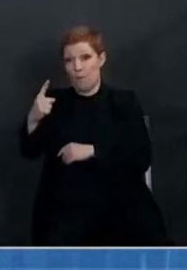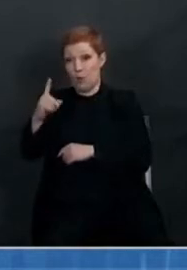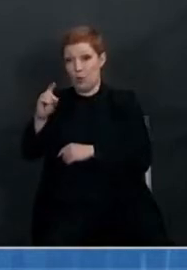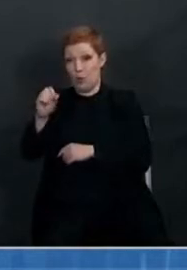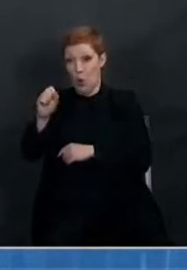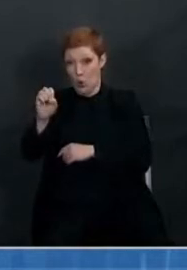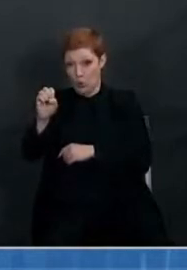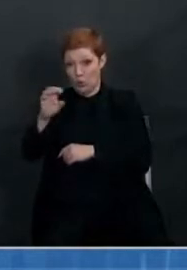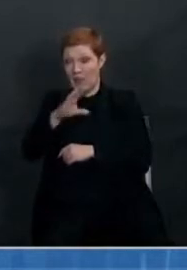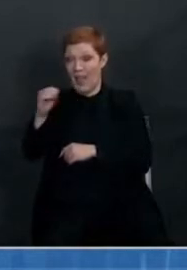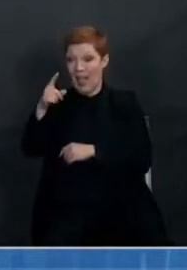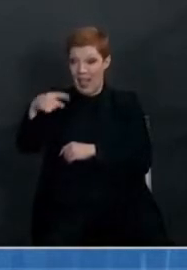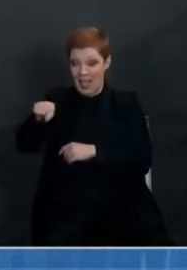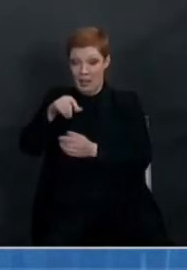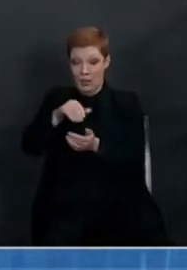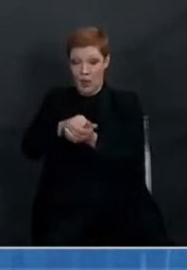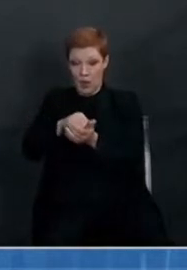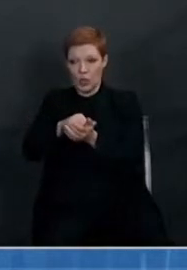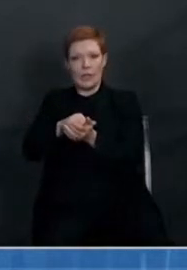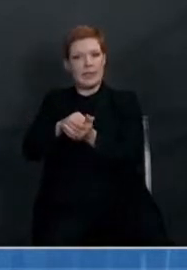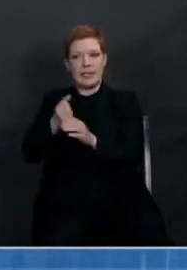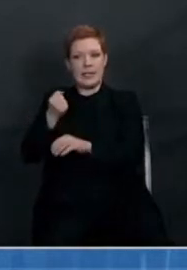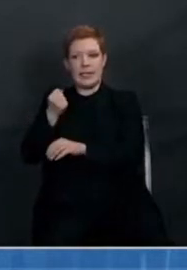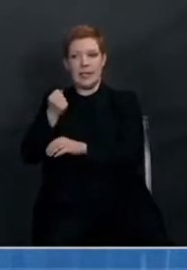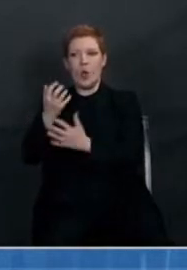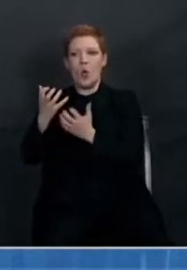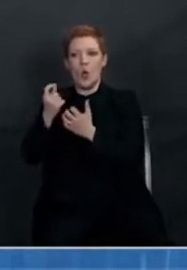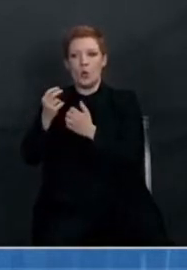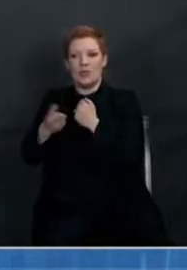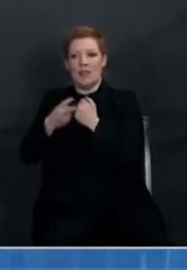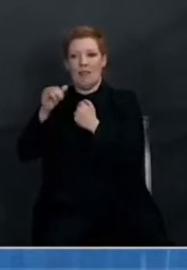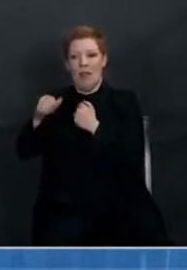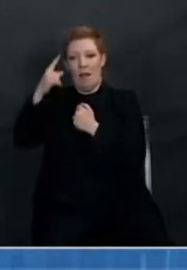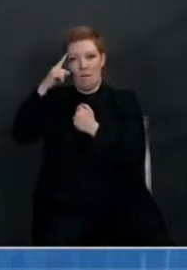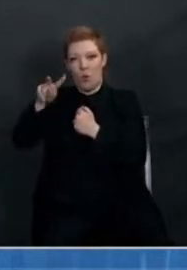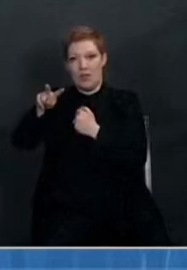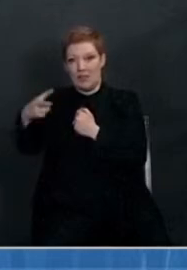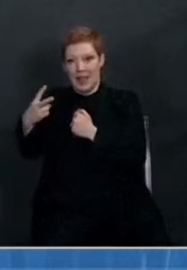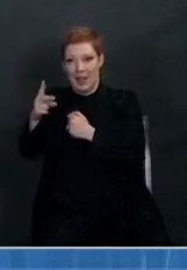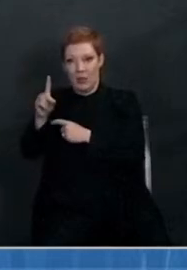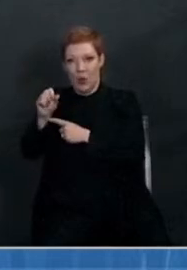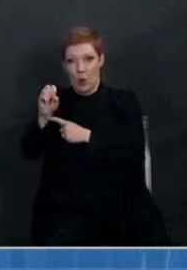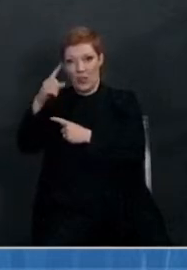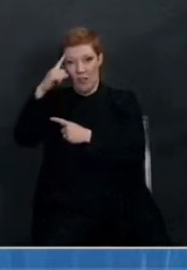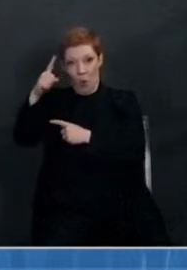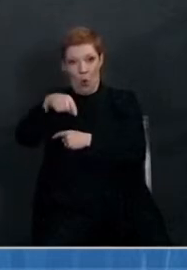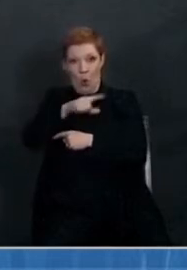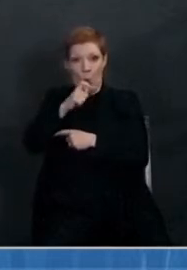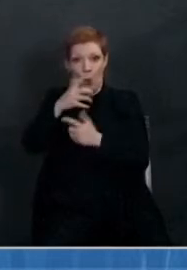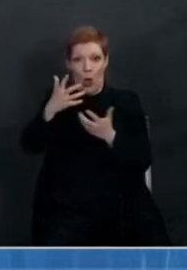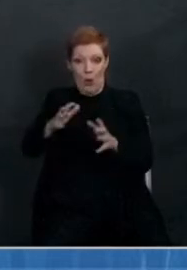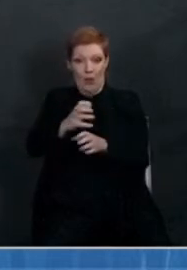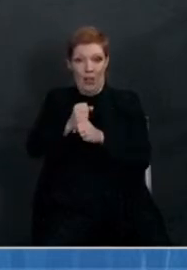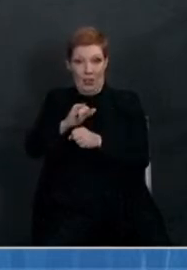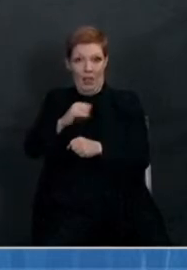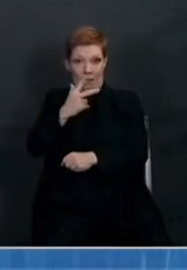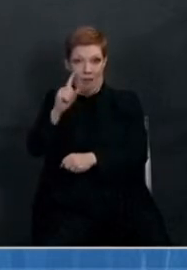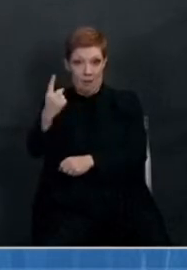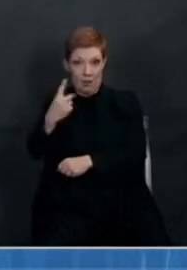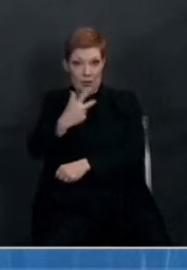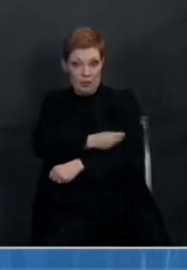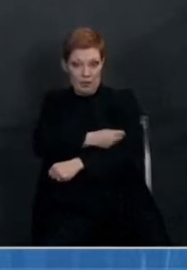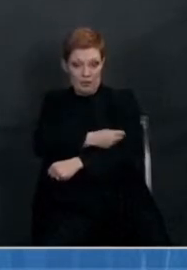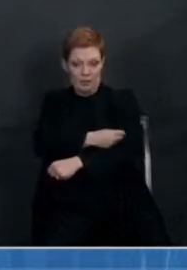why healthcare providers have done that, but that it does not need to happen and should not happen. In some